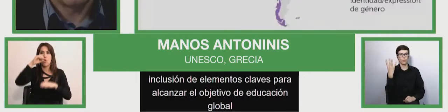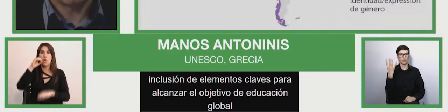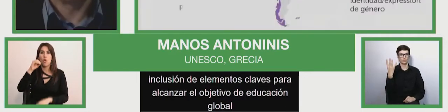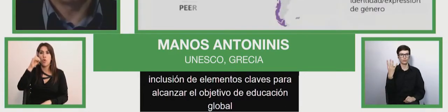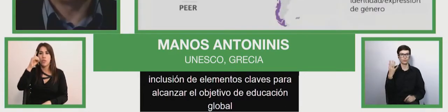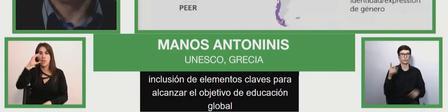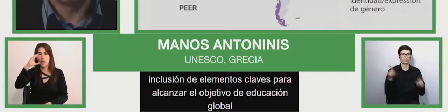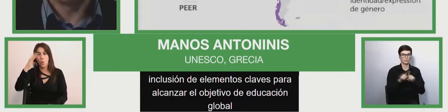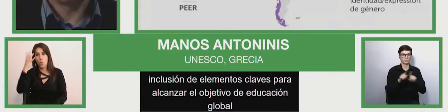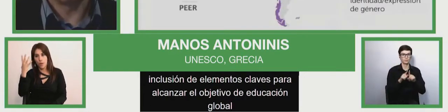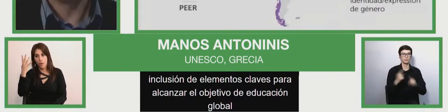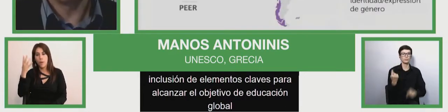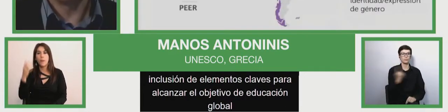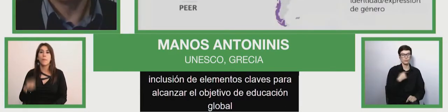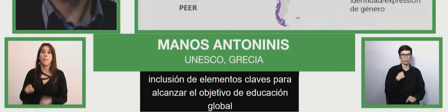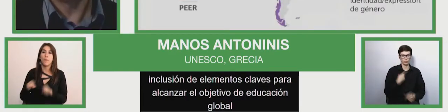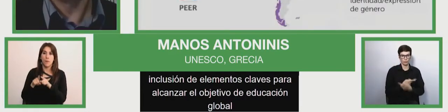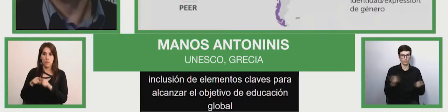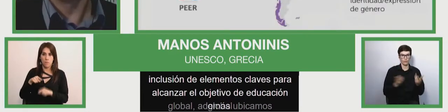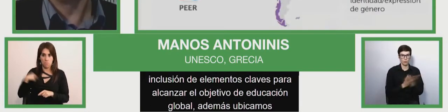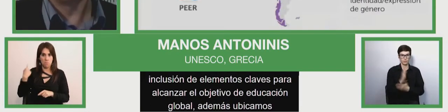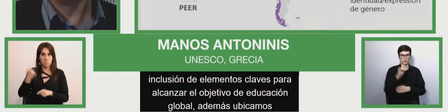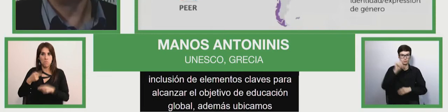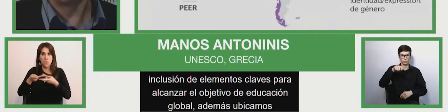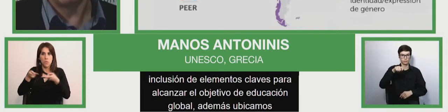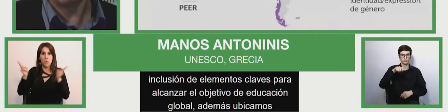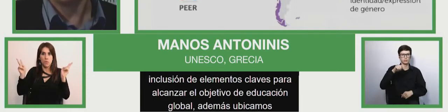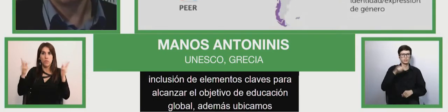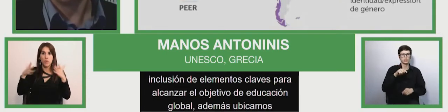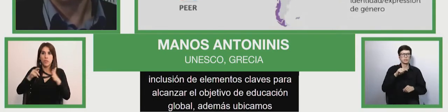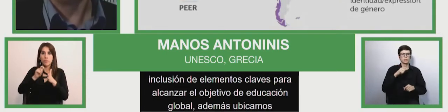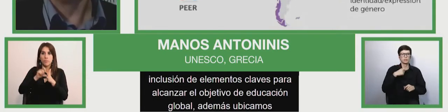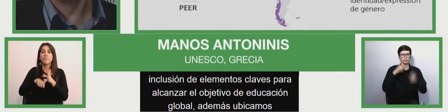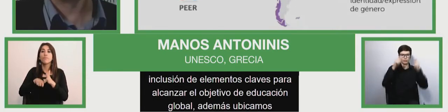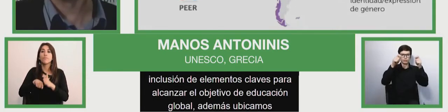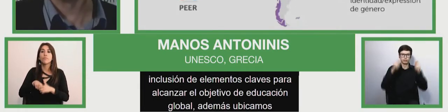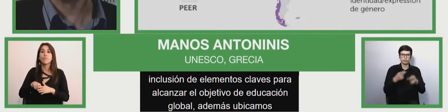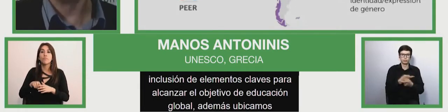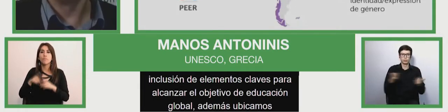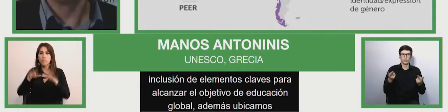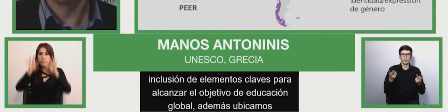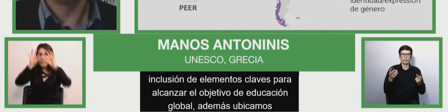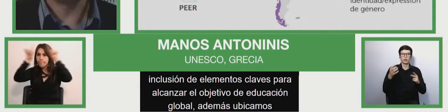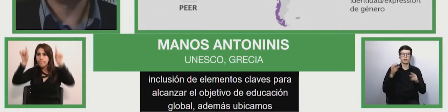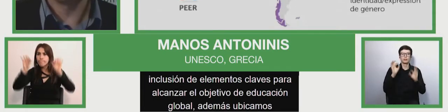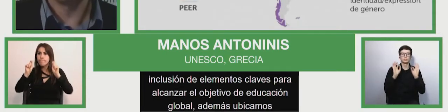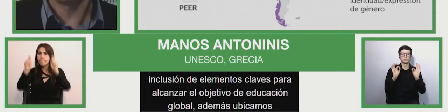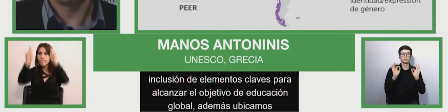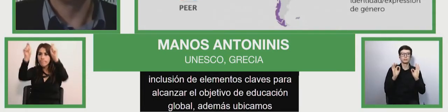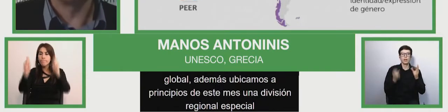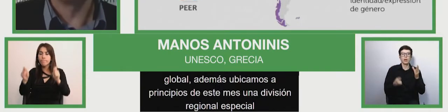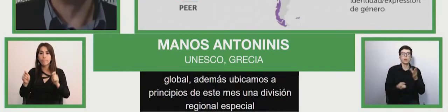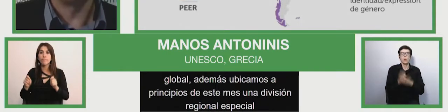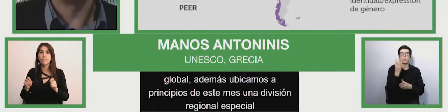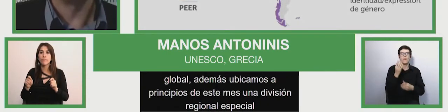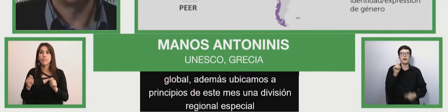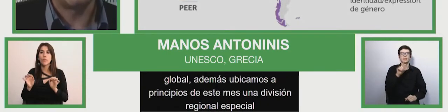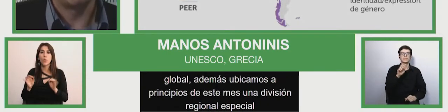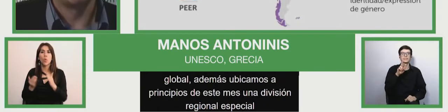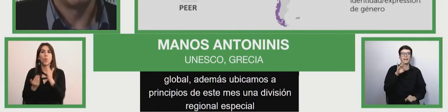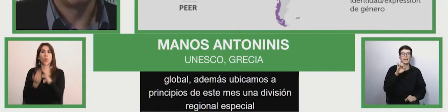Plus, at the beginning of the month, we published a new series from Central